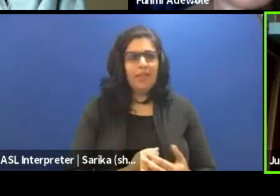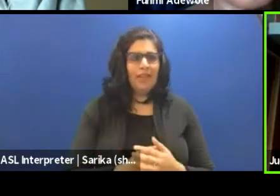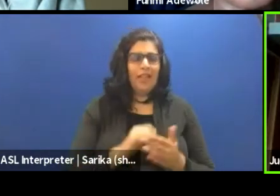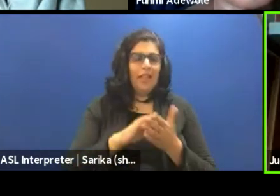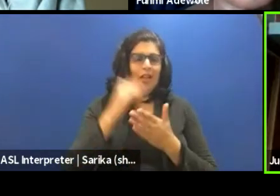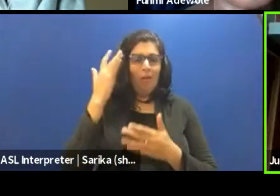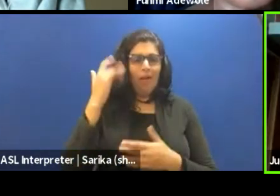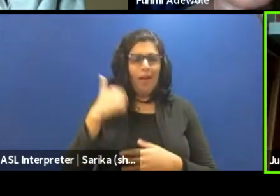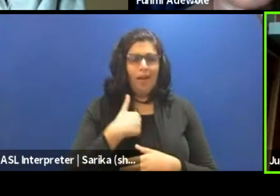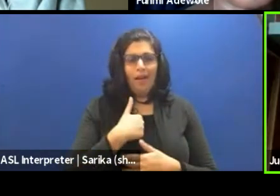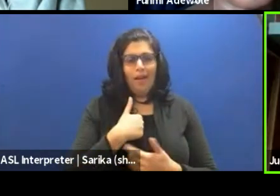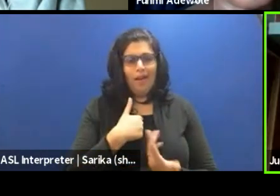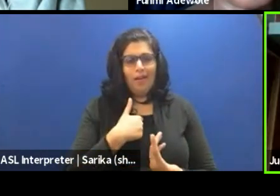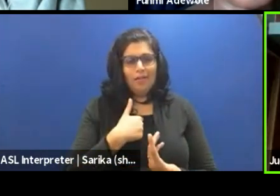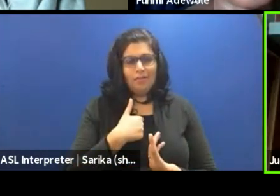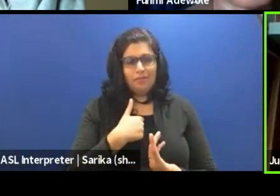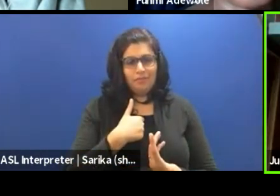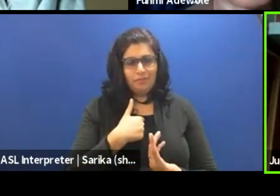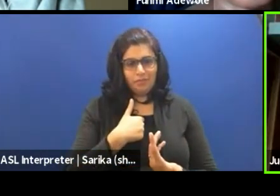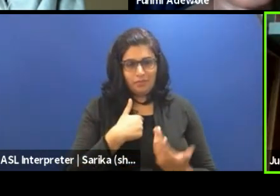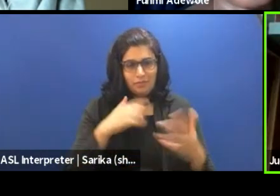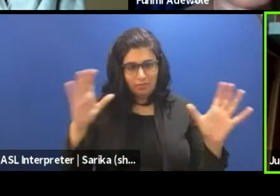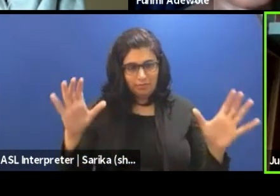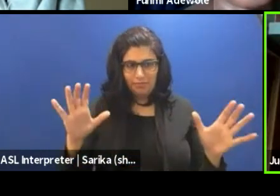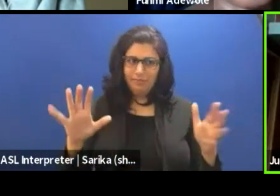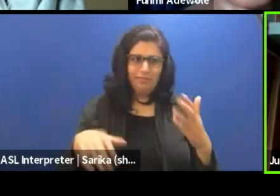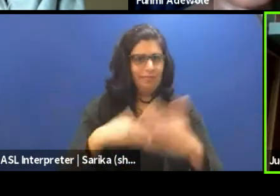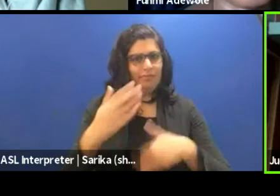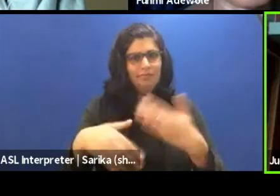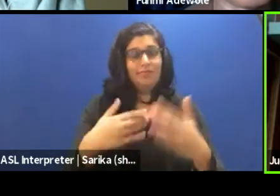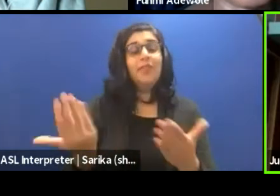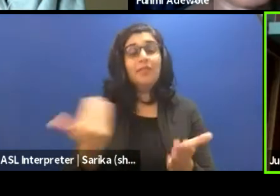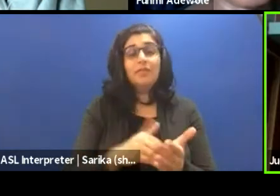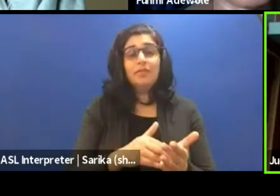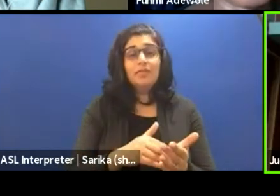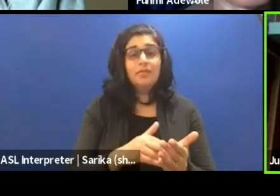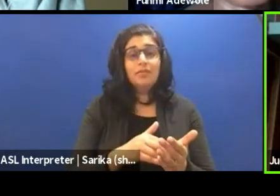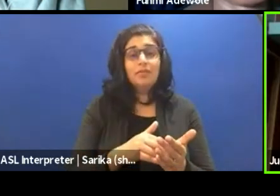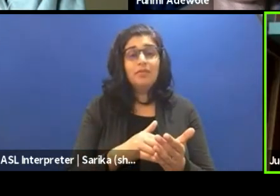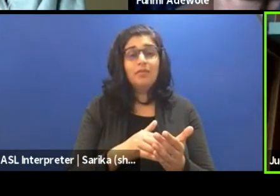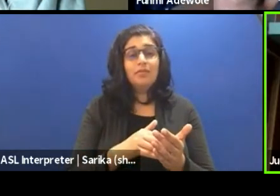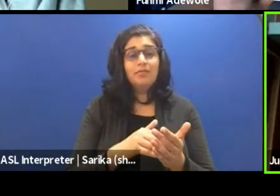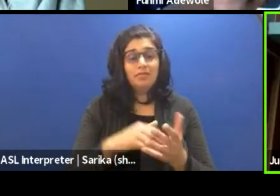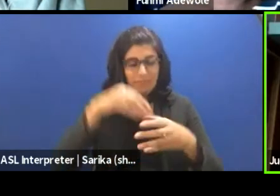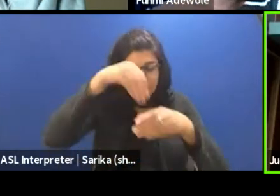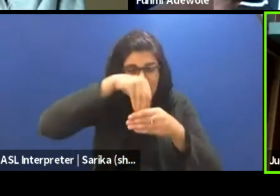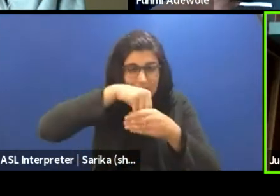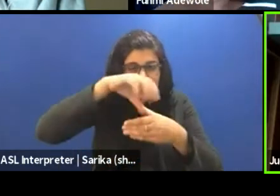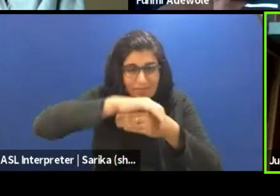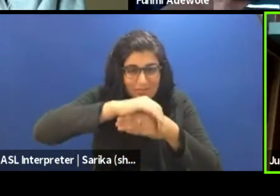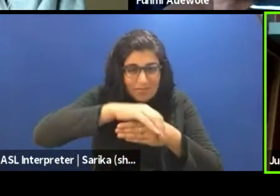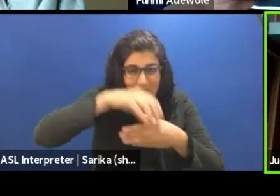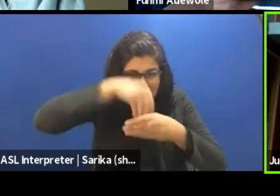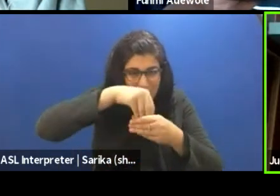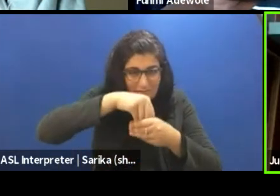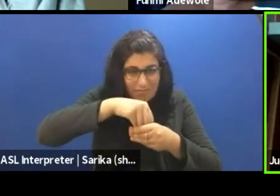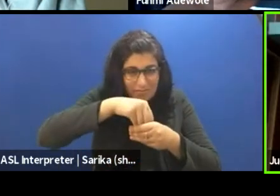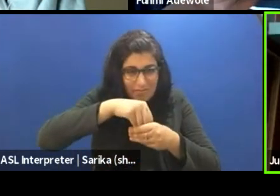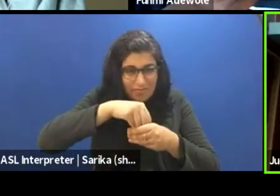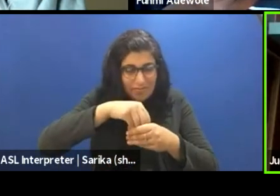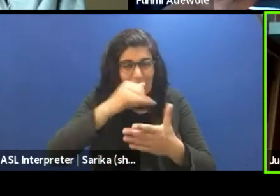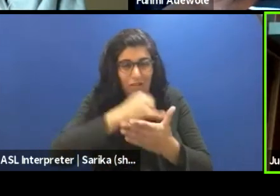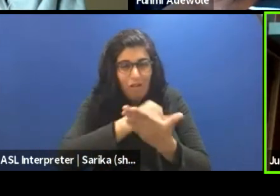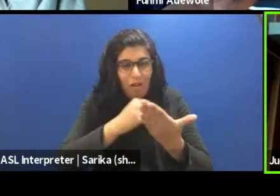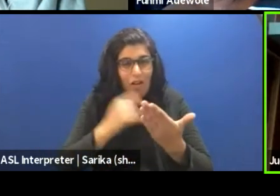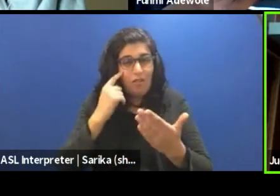I, you know, I self-dramatized and all of that. And again, the core of my, the embrace of the art for